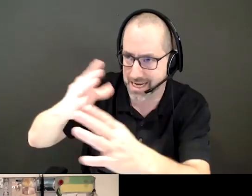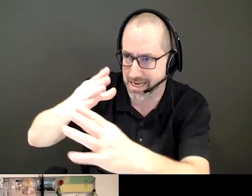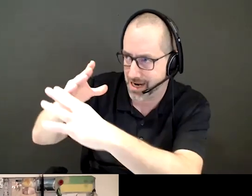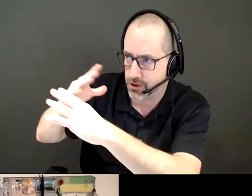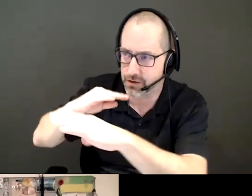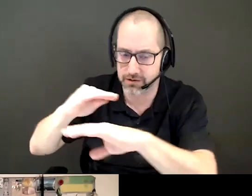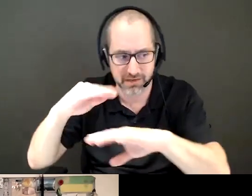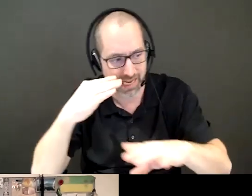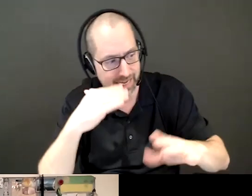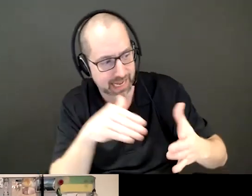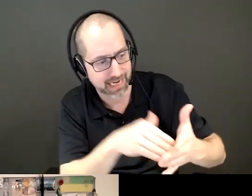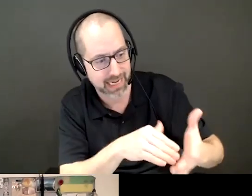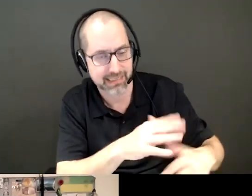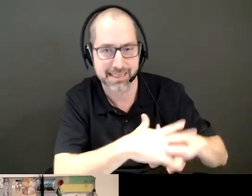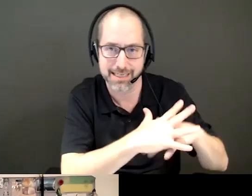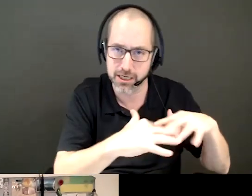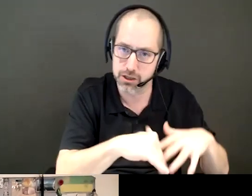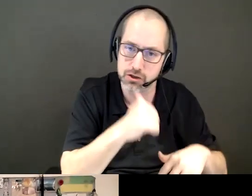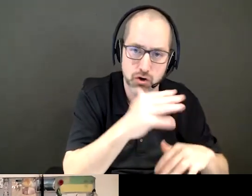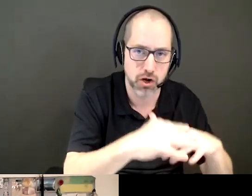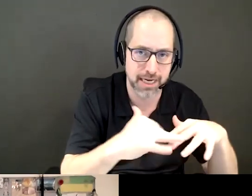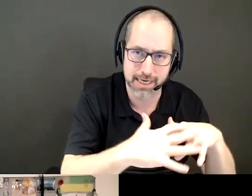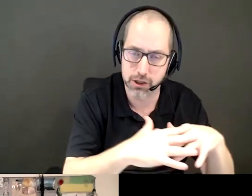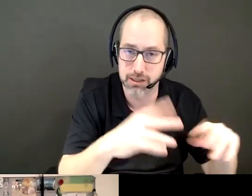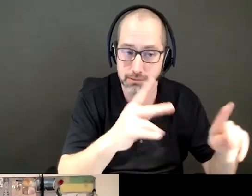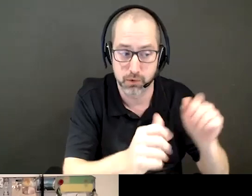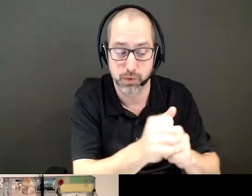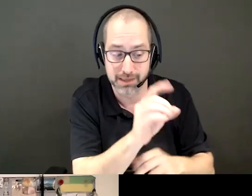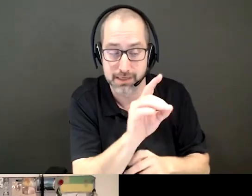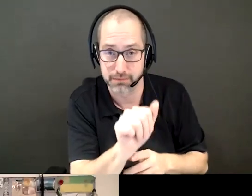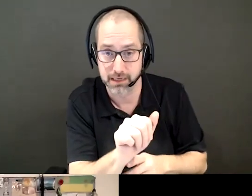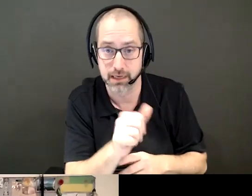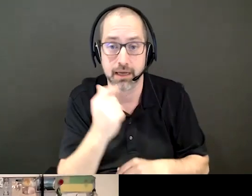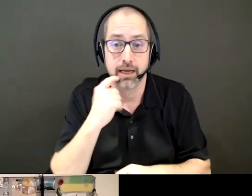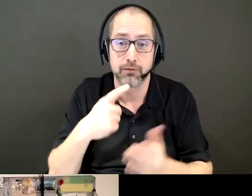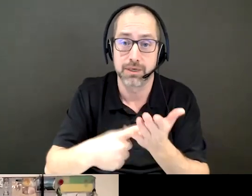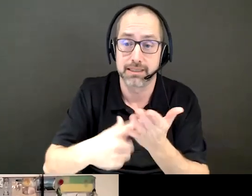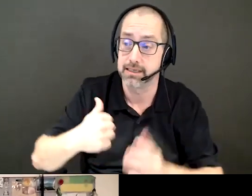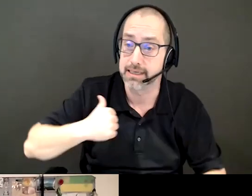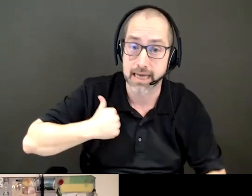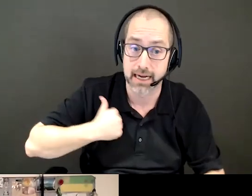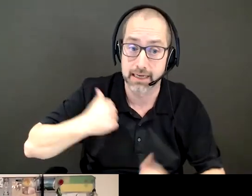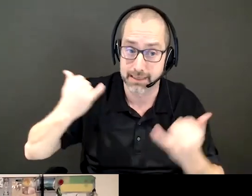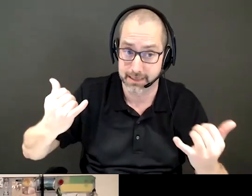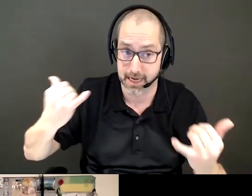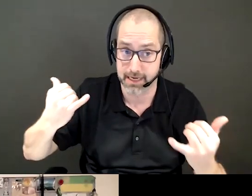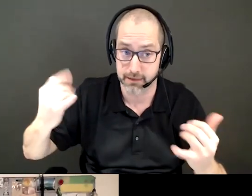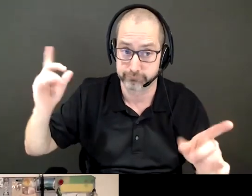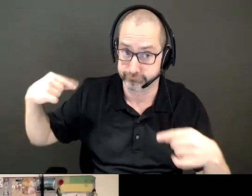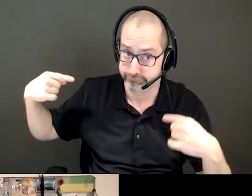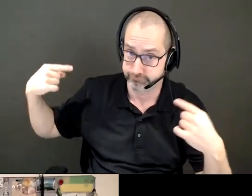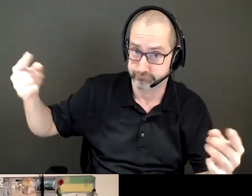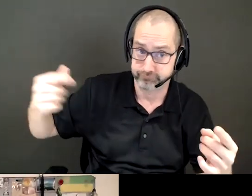-Indigenous people living with disabilities. But I think if we talk about Canada today, whether we're talking about